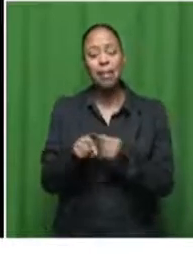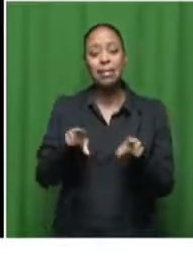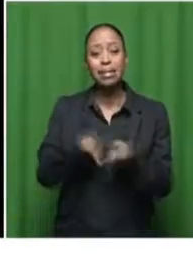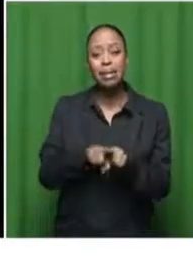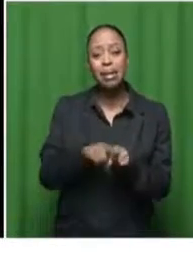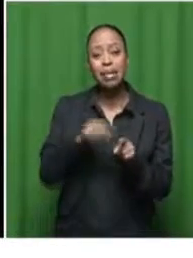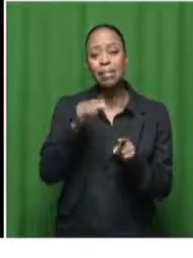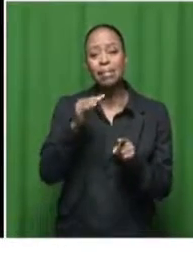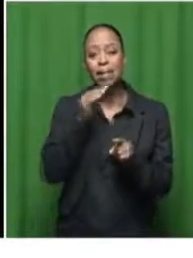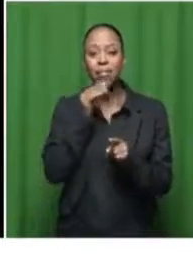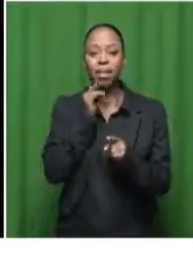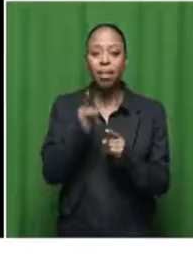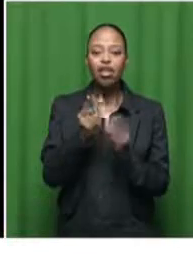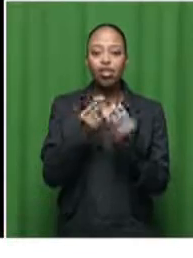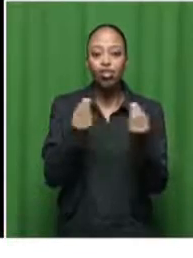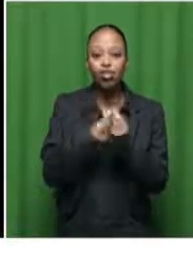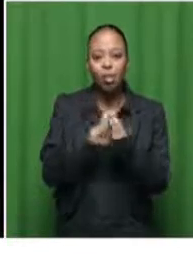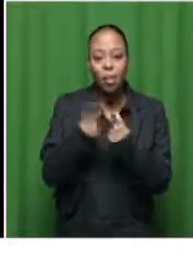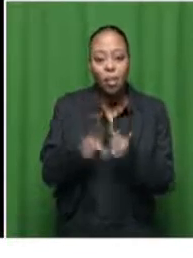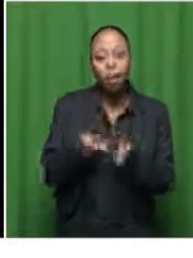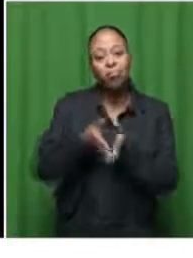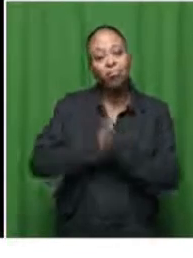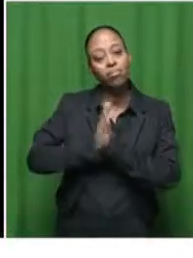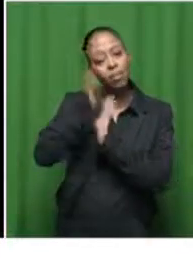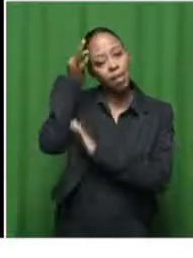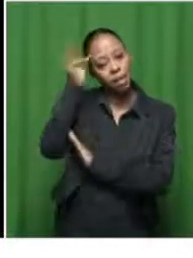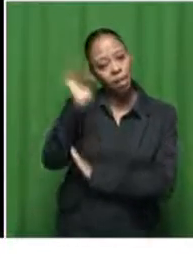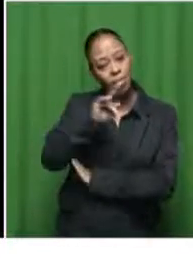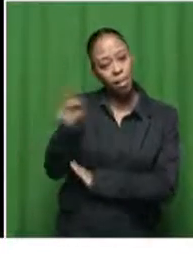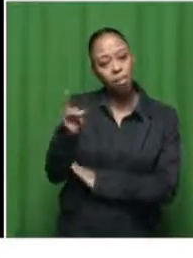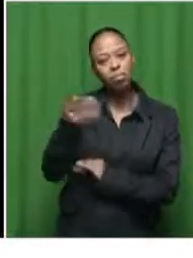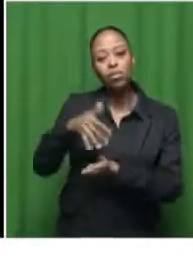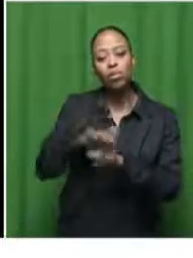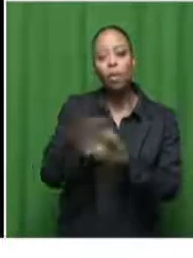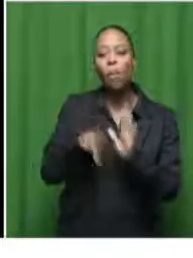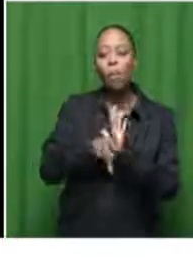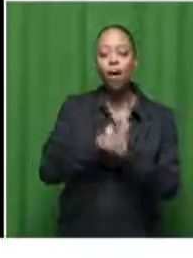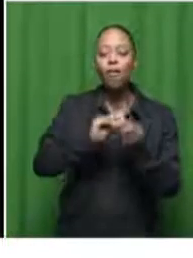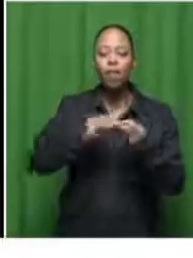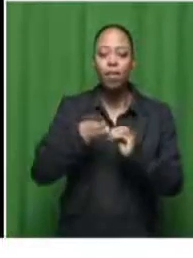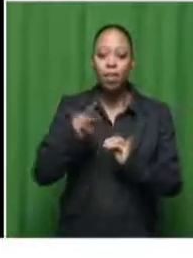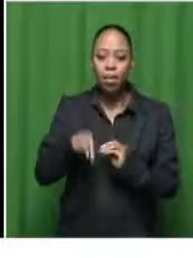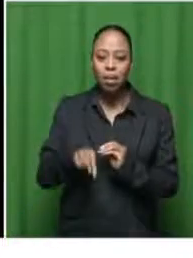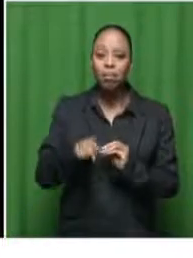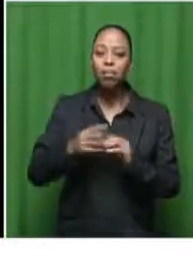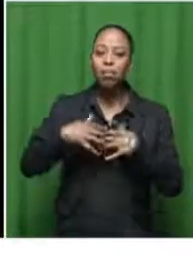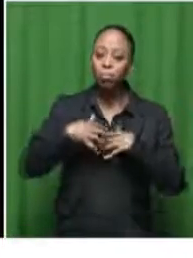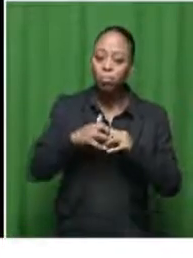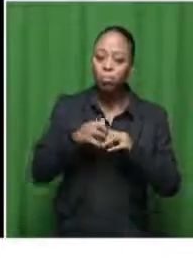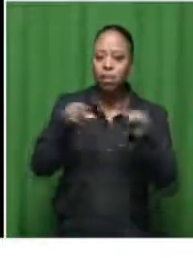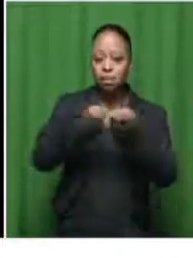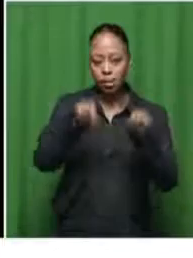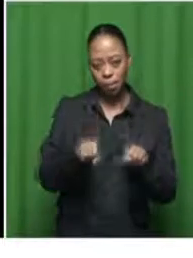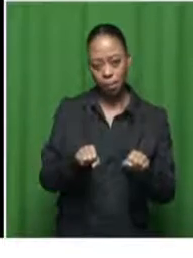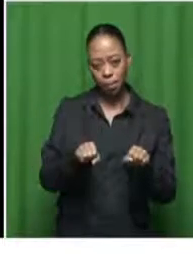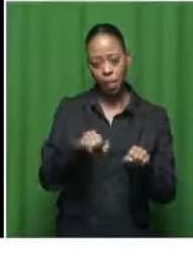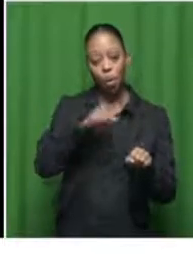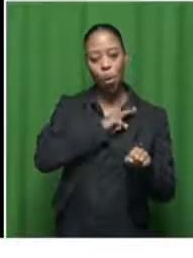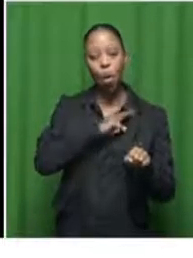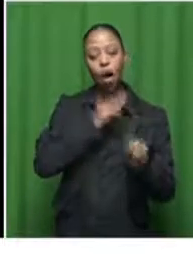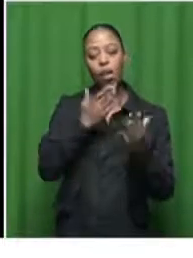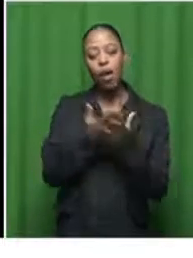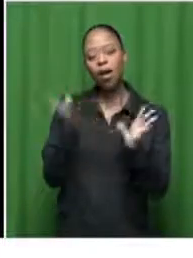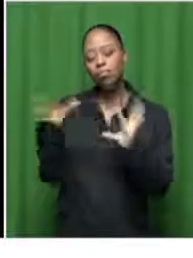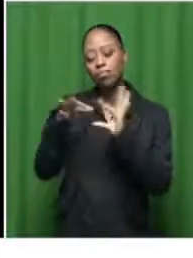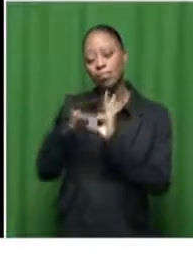call for action and asking governments to create integrated policies that create systems for connecting to the urban